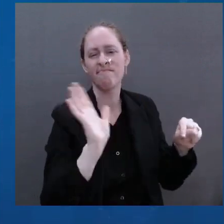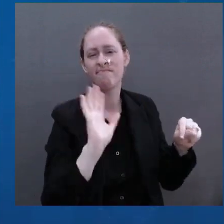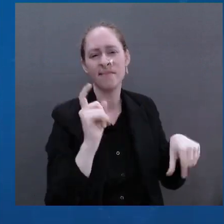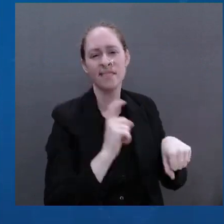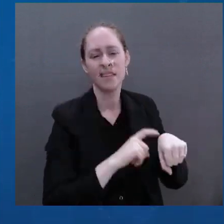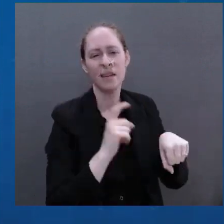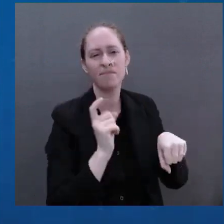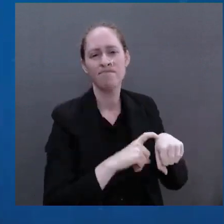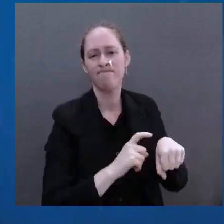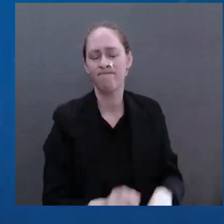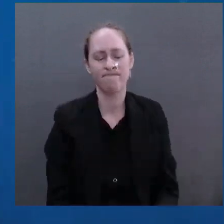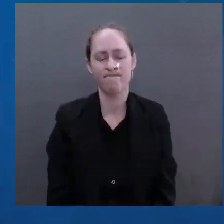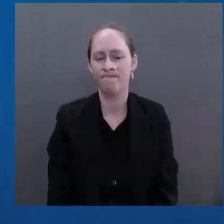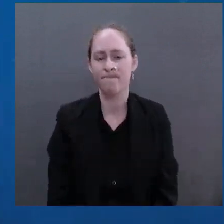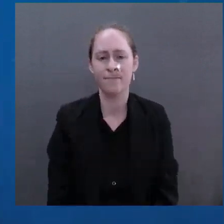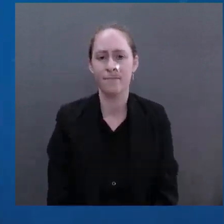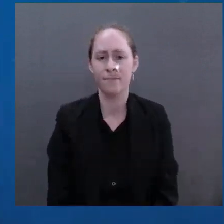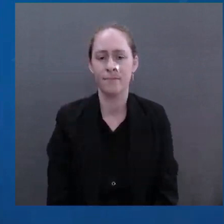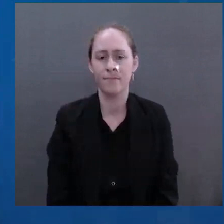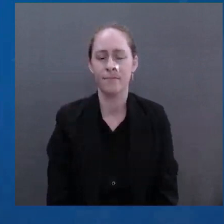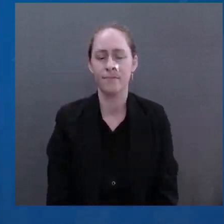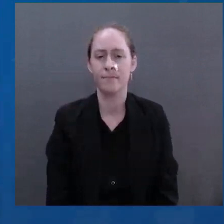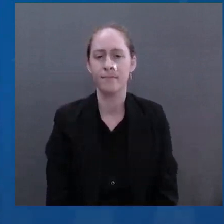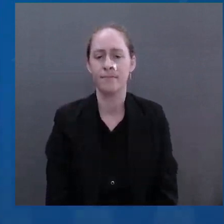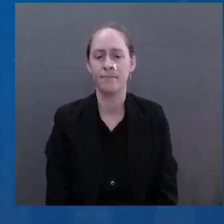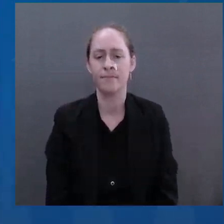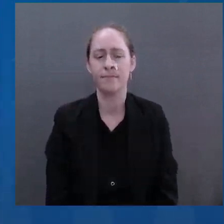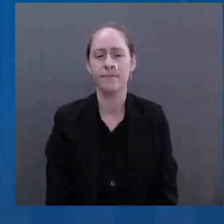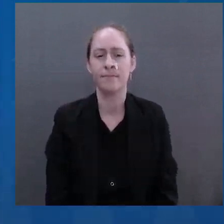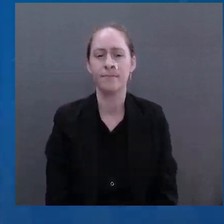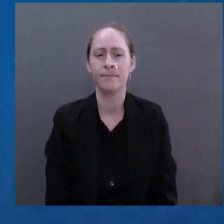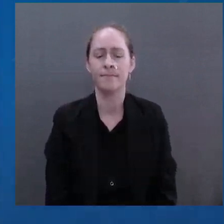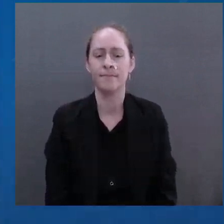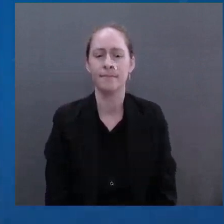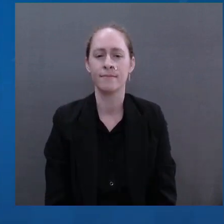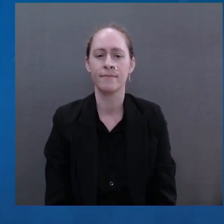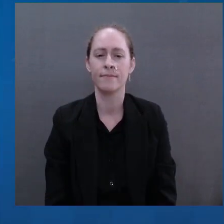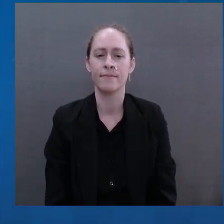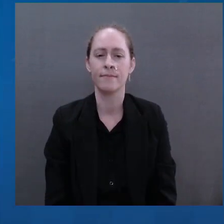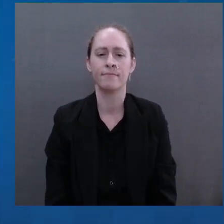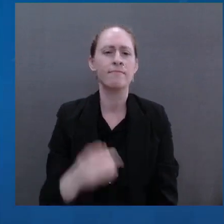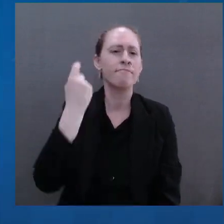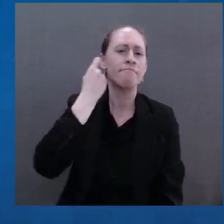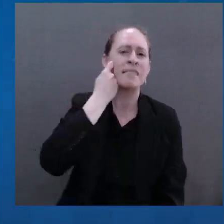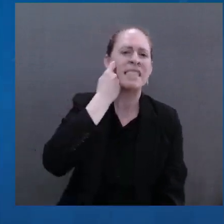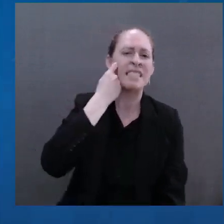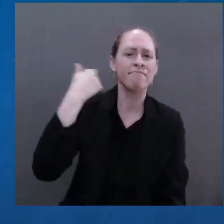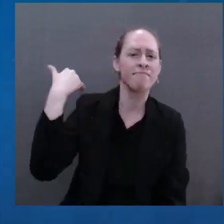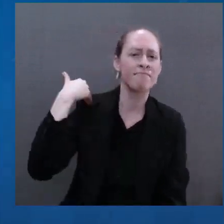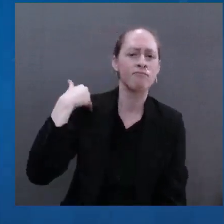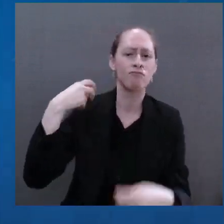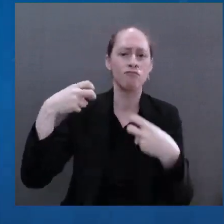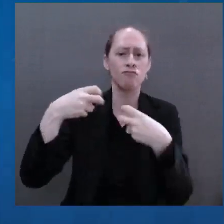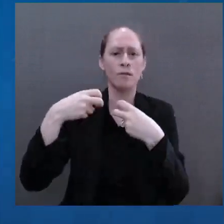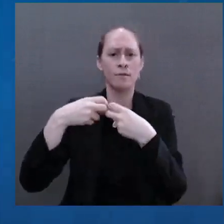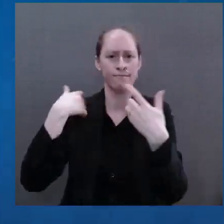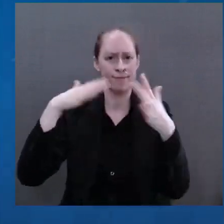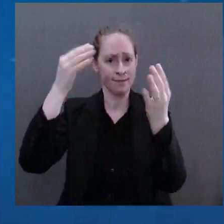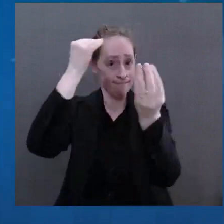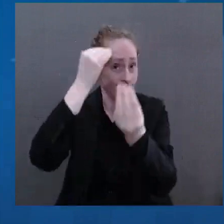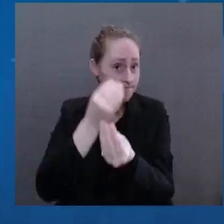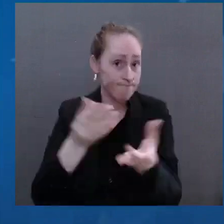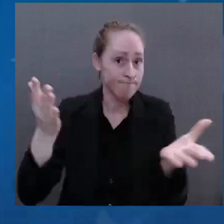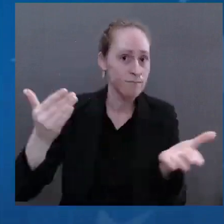That's why I just yesterday in Brussels and I announced the plan with the President of European Commission to get Europe through the immediate energy